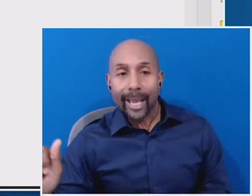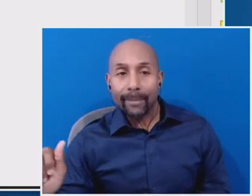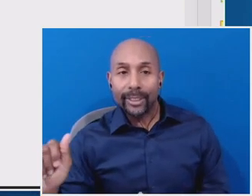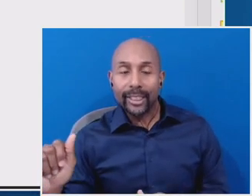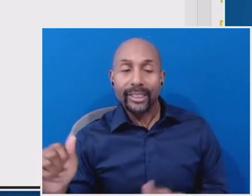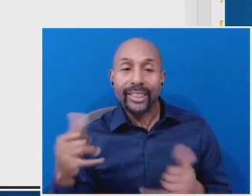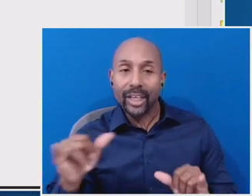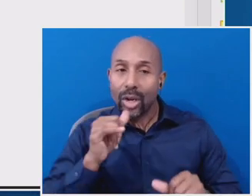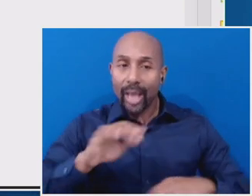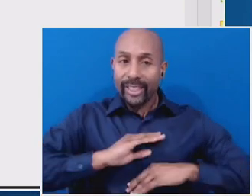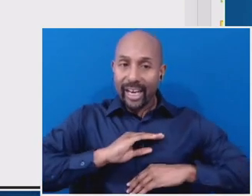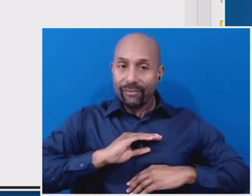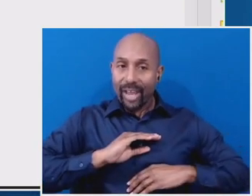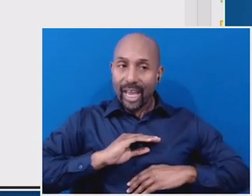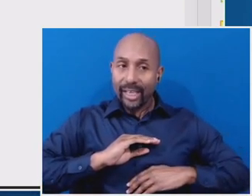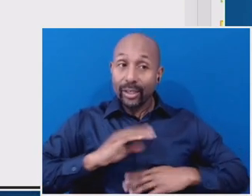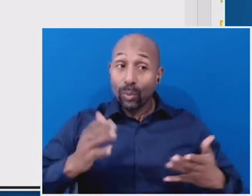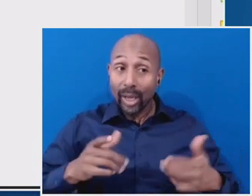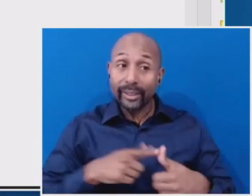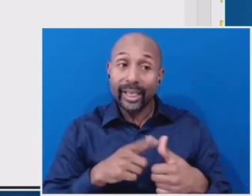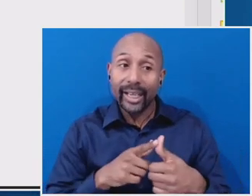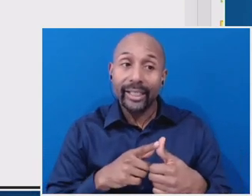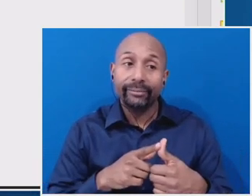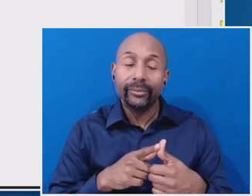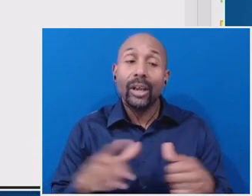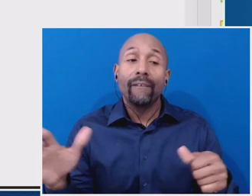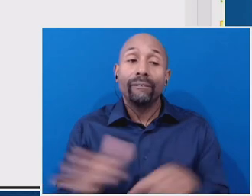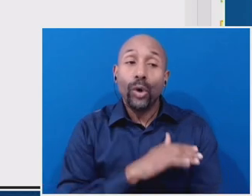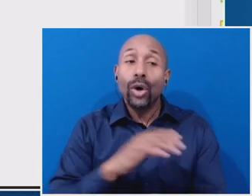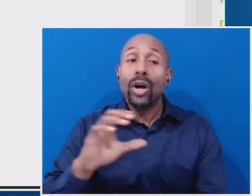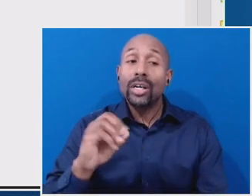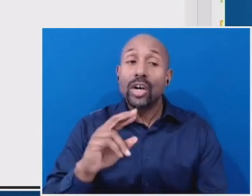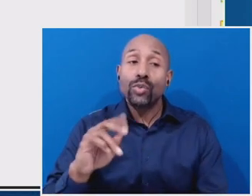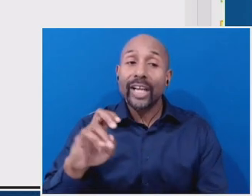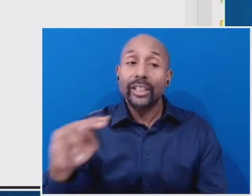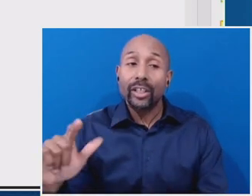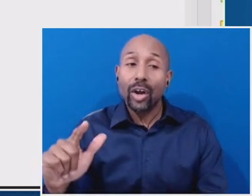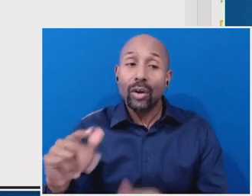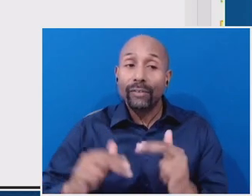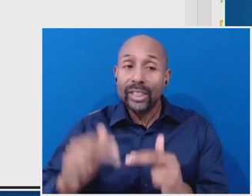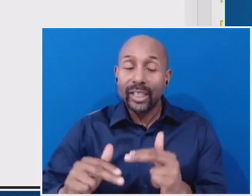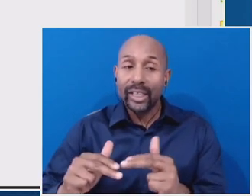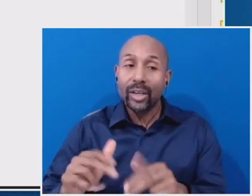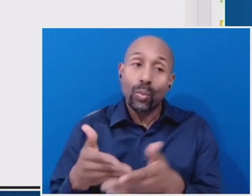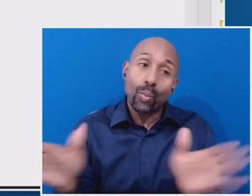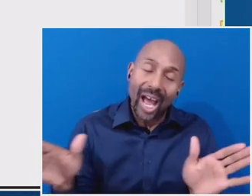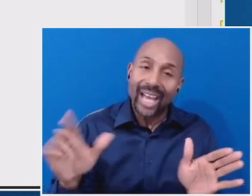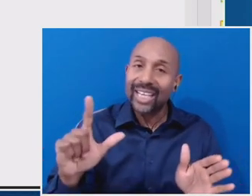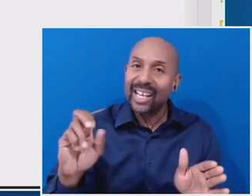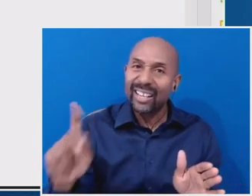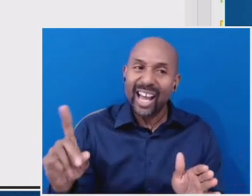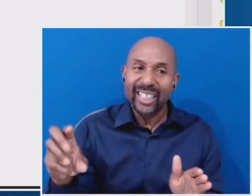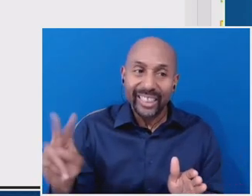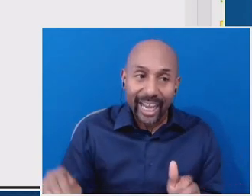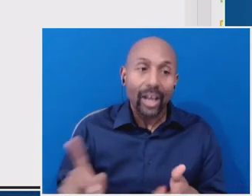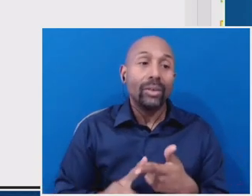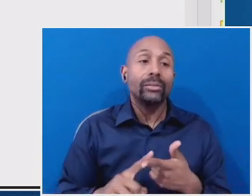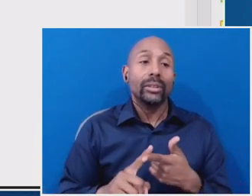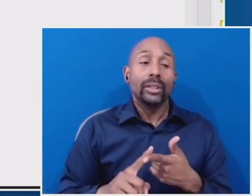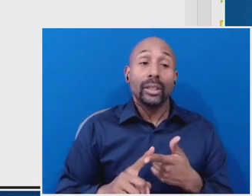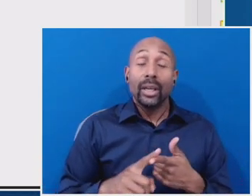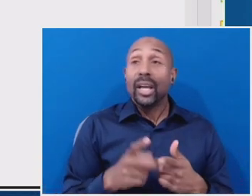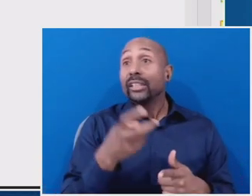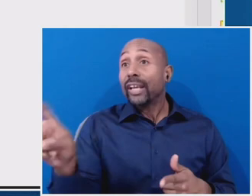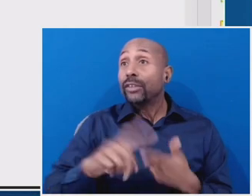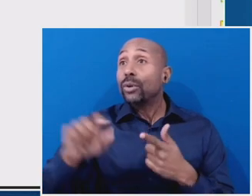involuntary transfer to a different correctional facility, which we understand is very frequent, um, and it affects many students that, that